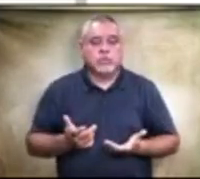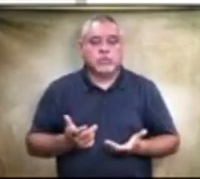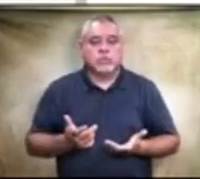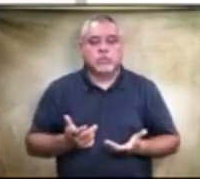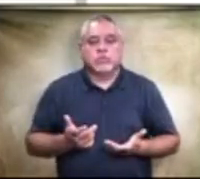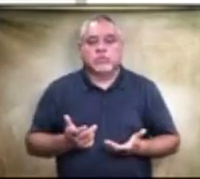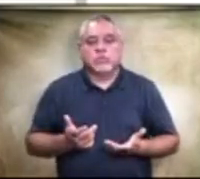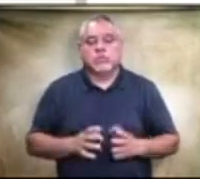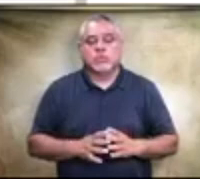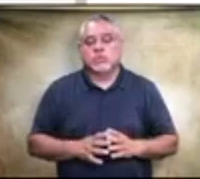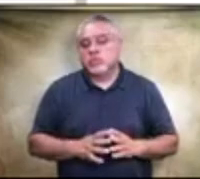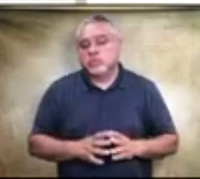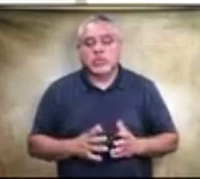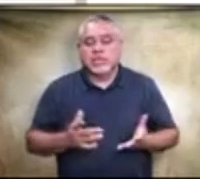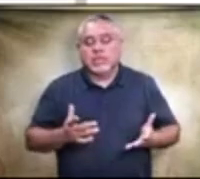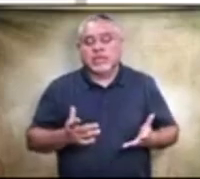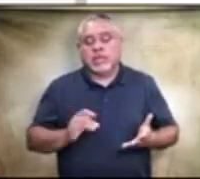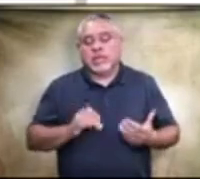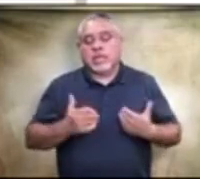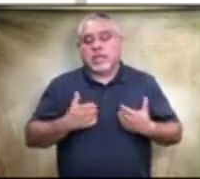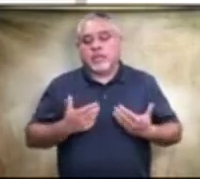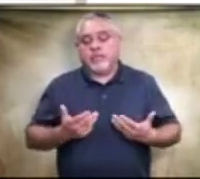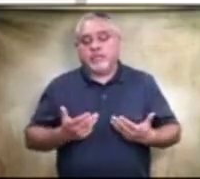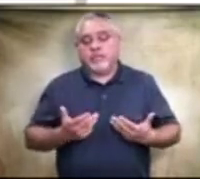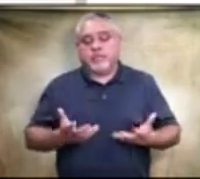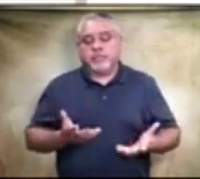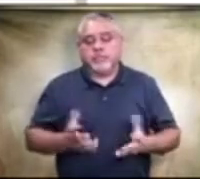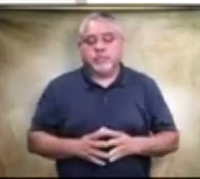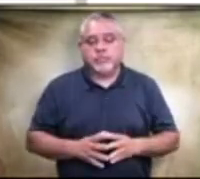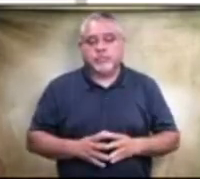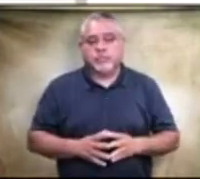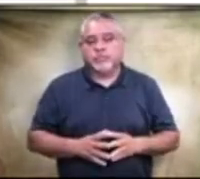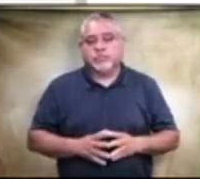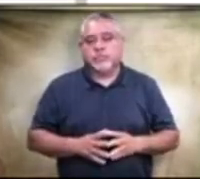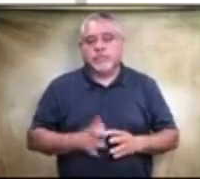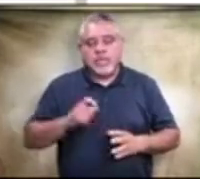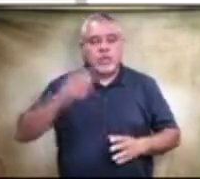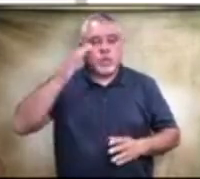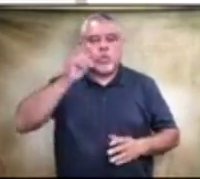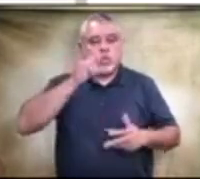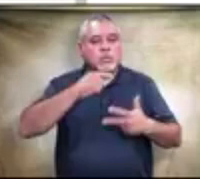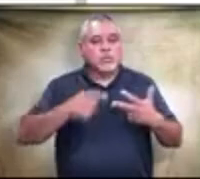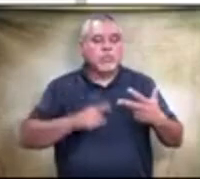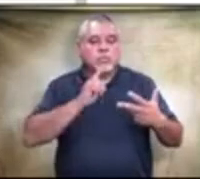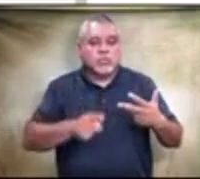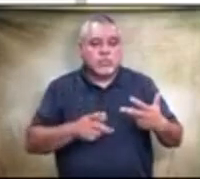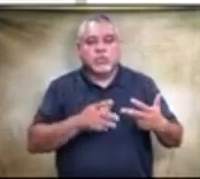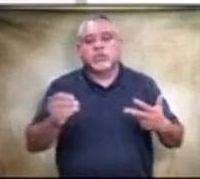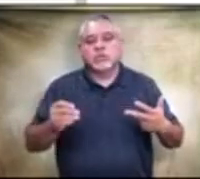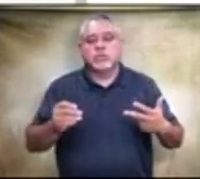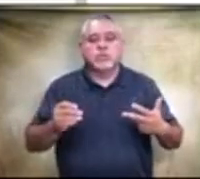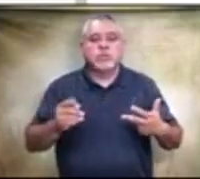But I just have, I just need to know who they were and what their backgrounds